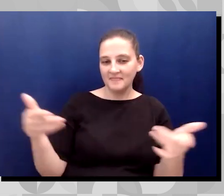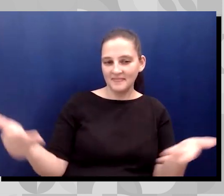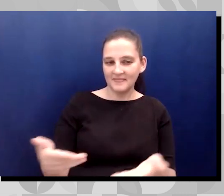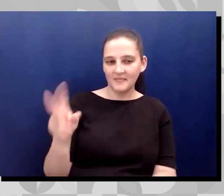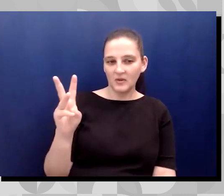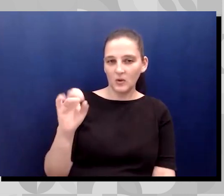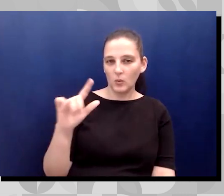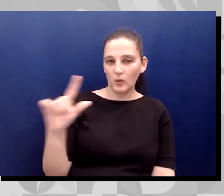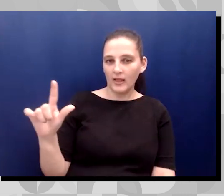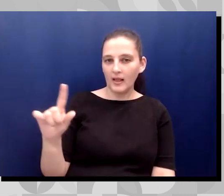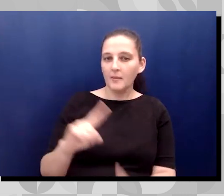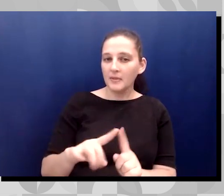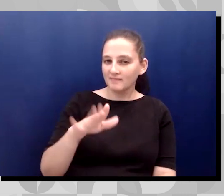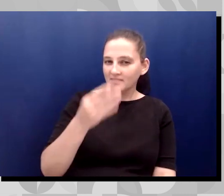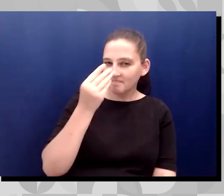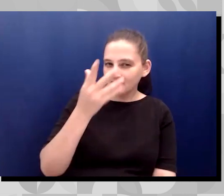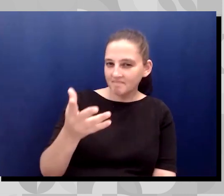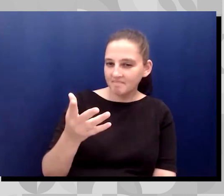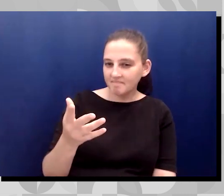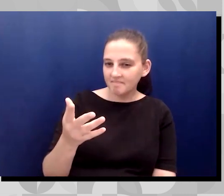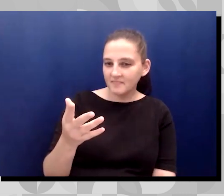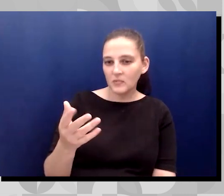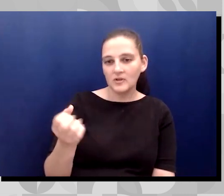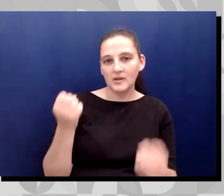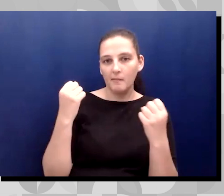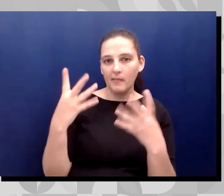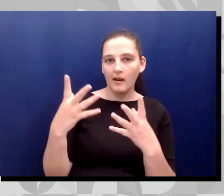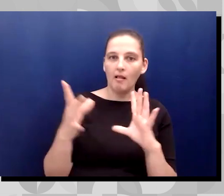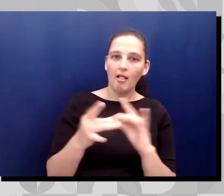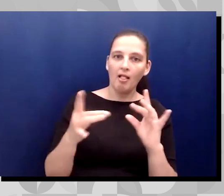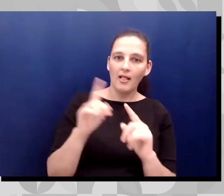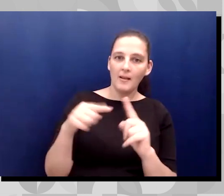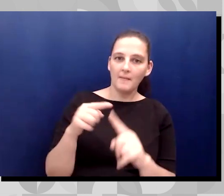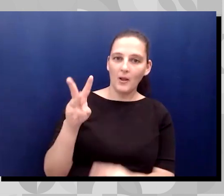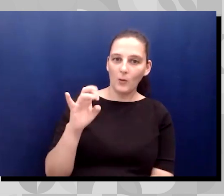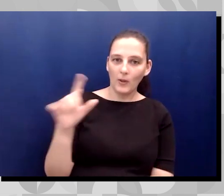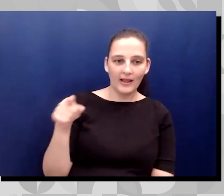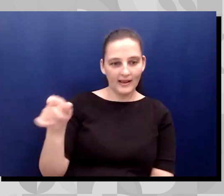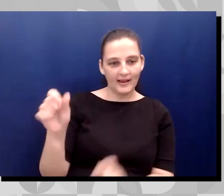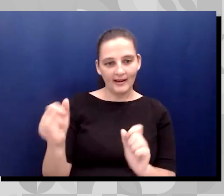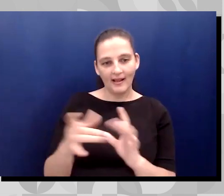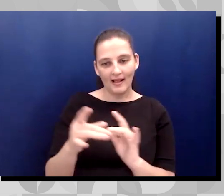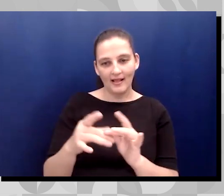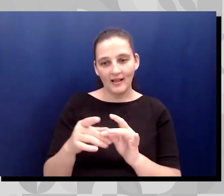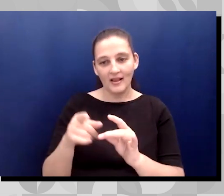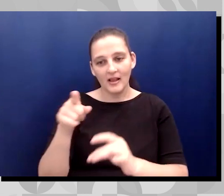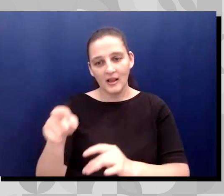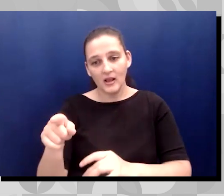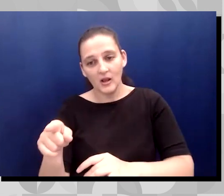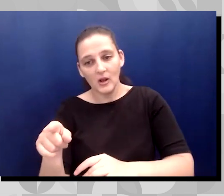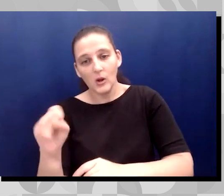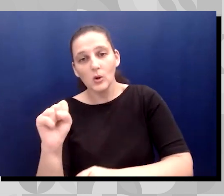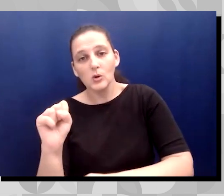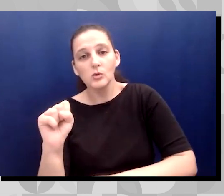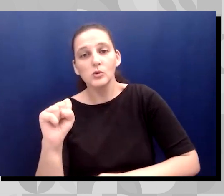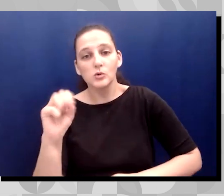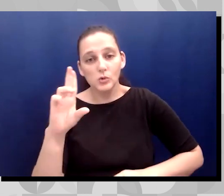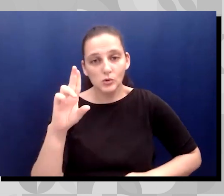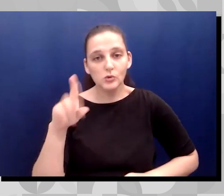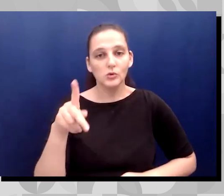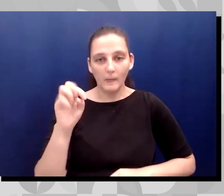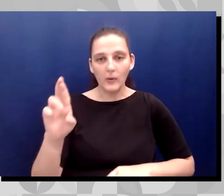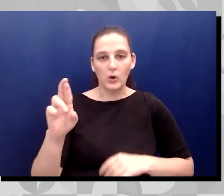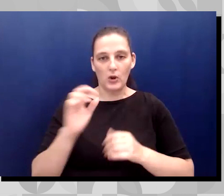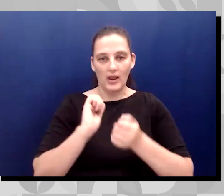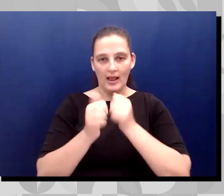thing about, or there's a lot of things about Will, which I'll tell you. He's a super athlete, but one of the things that we do in our